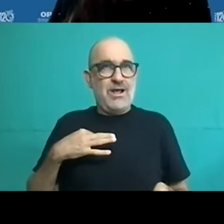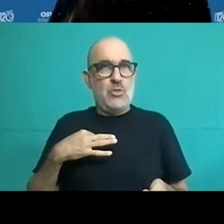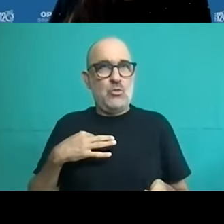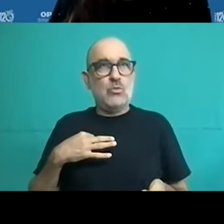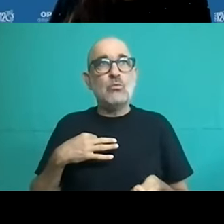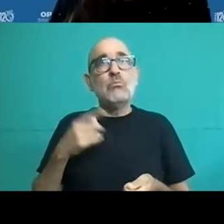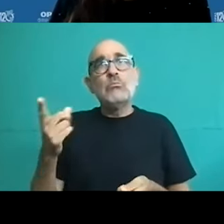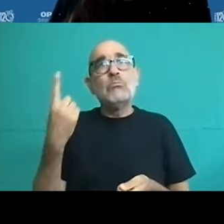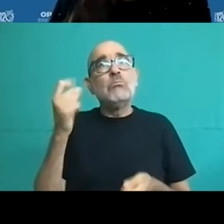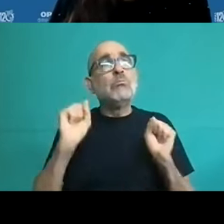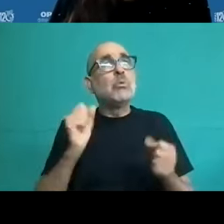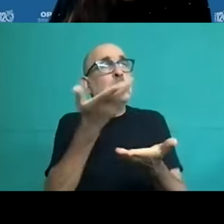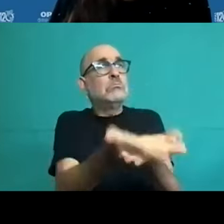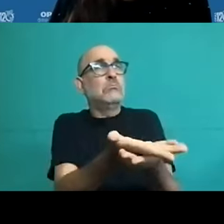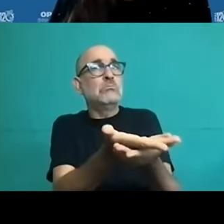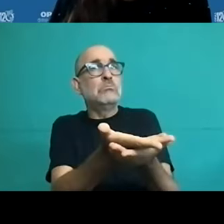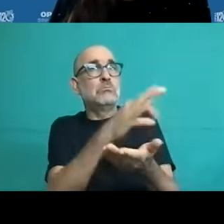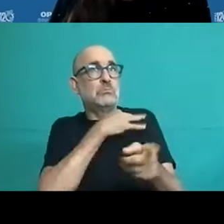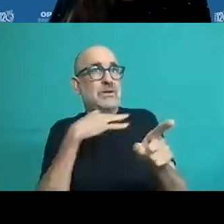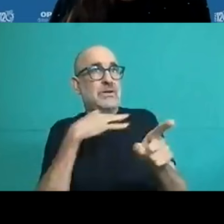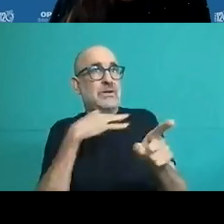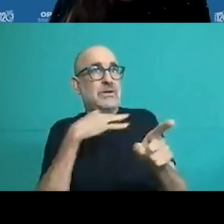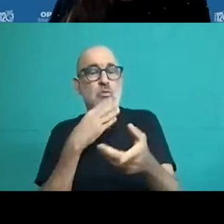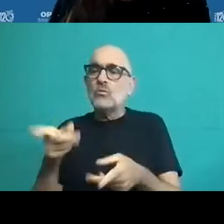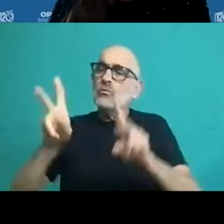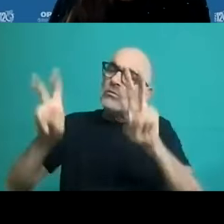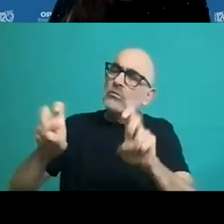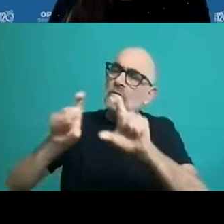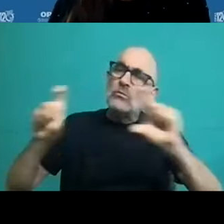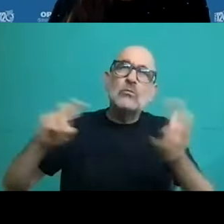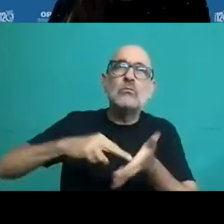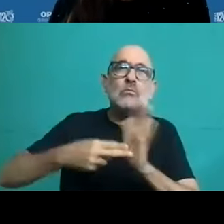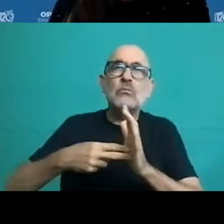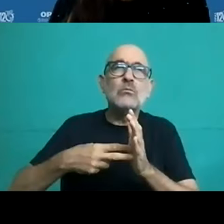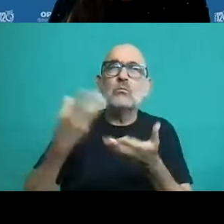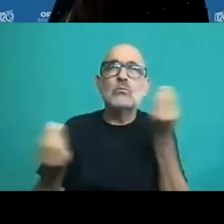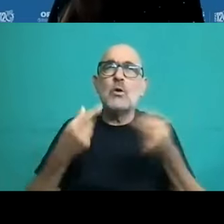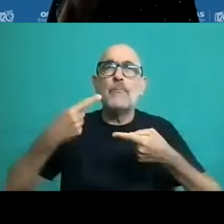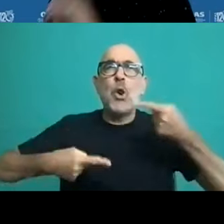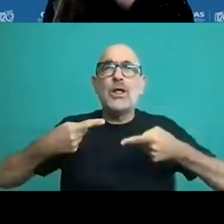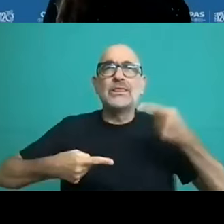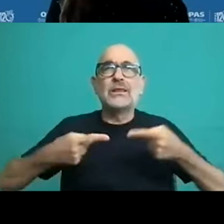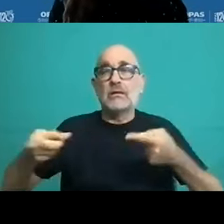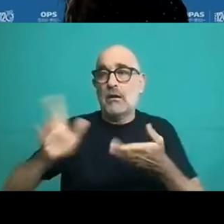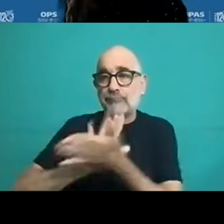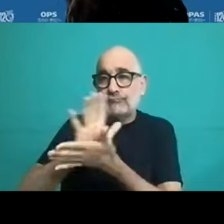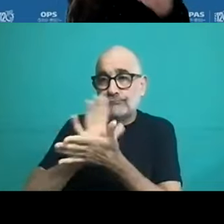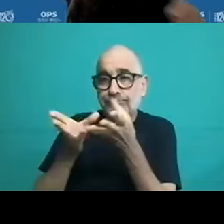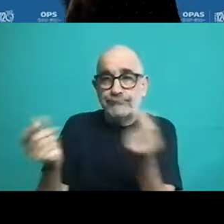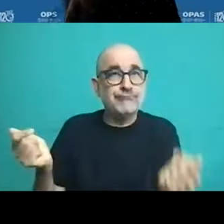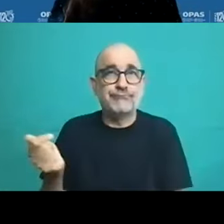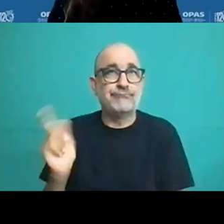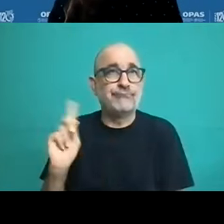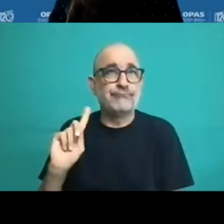So is an area where we should be focusing on